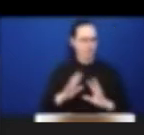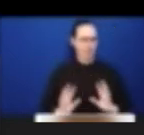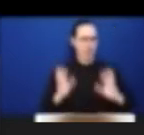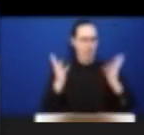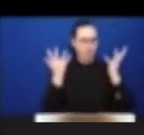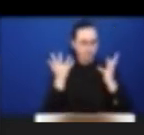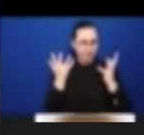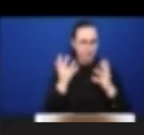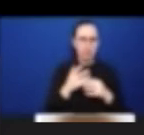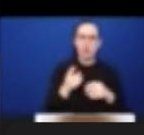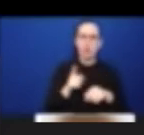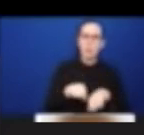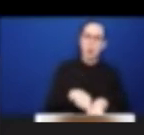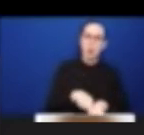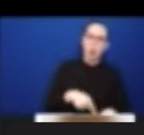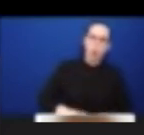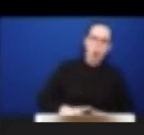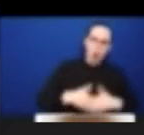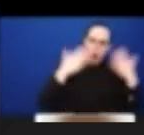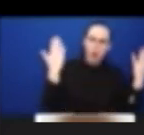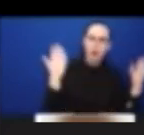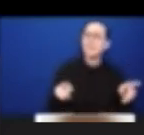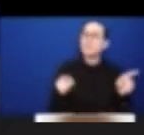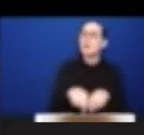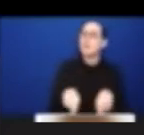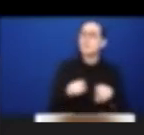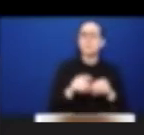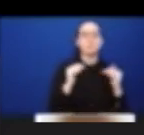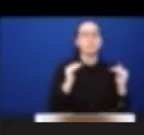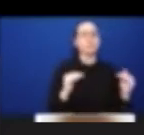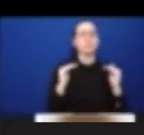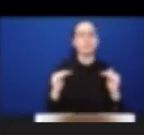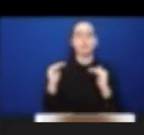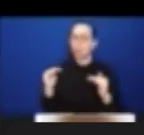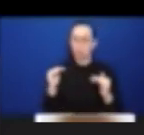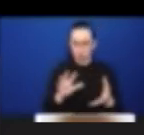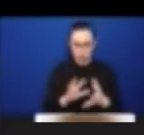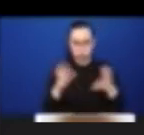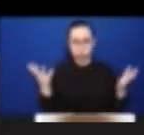routine of parents and their children, along with the loss of social connections.